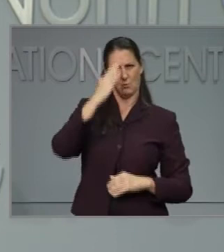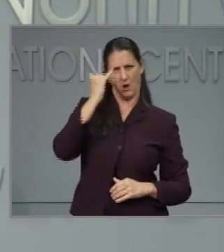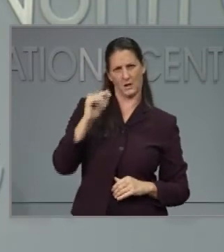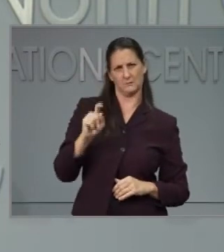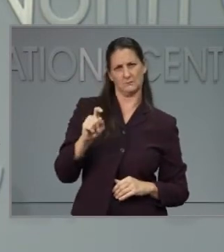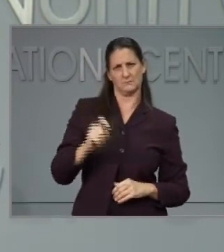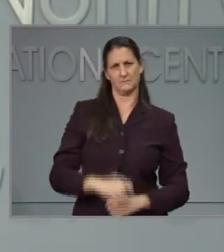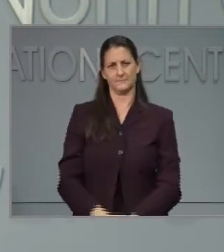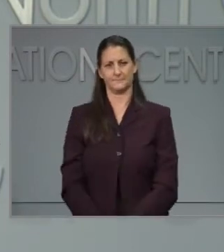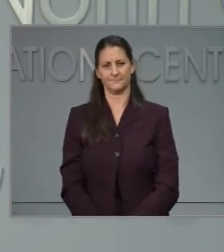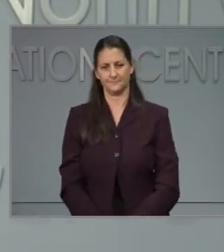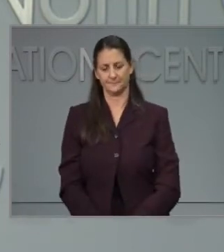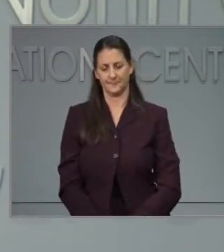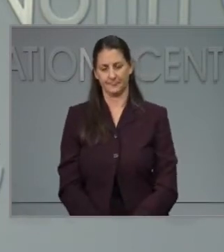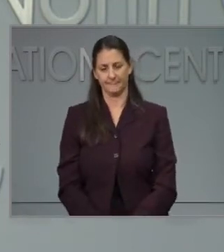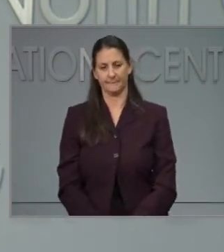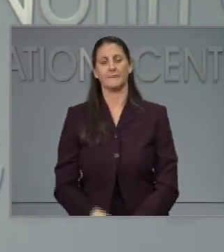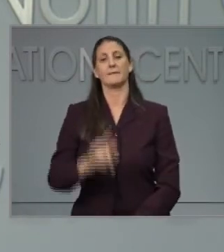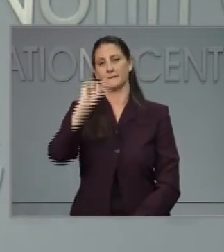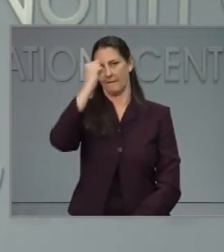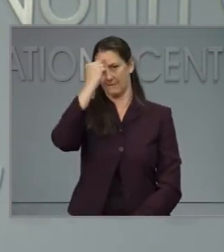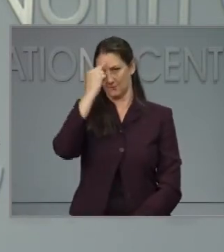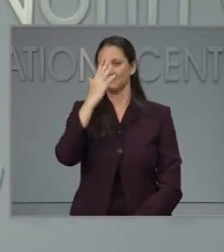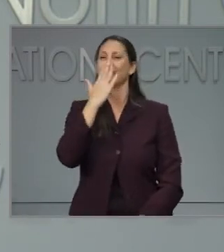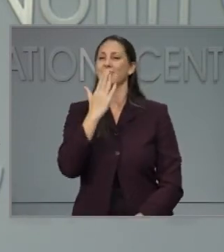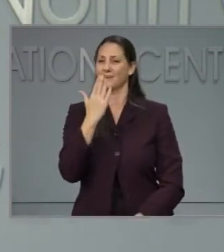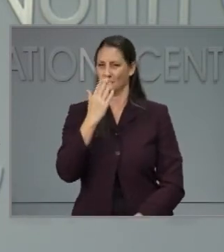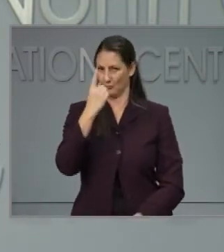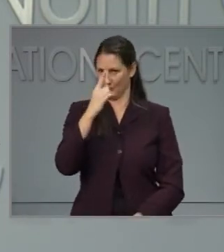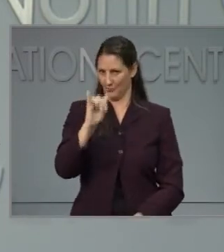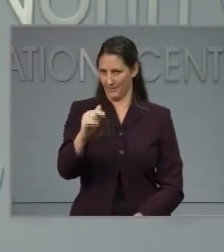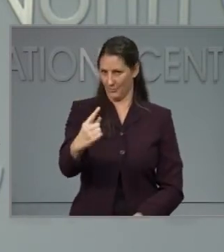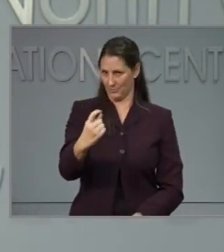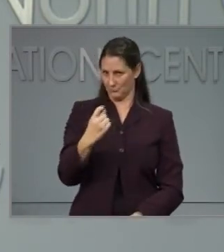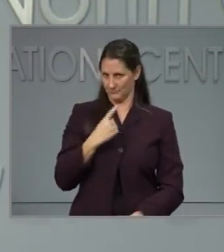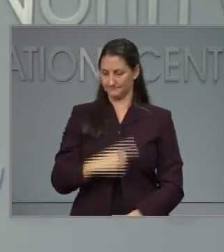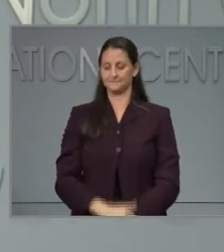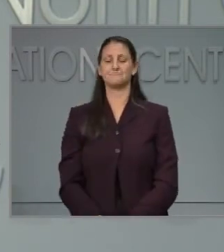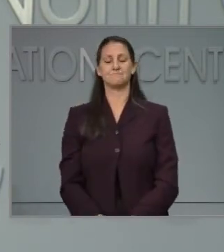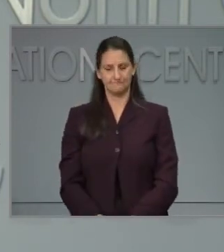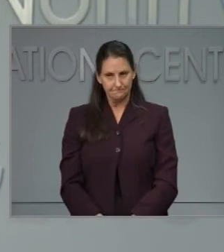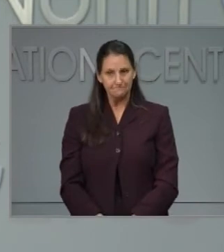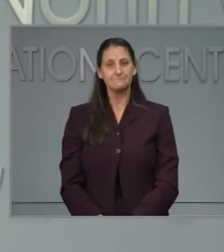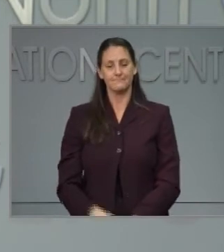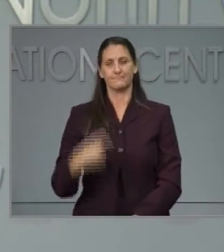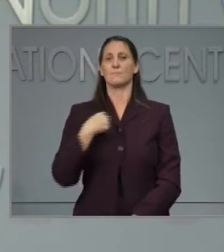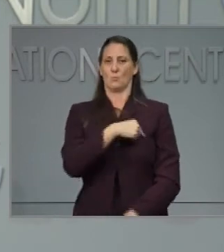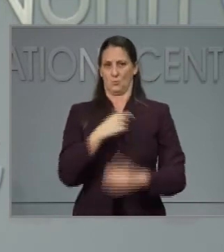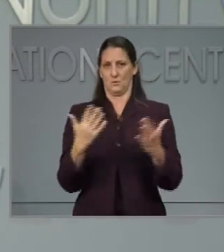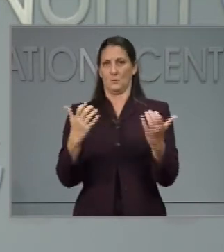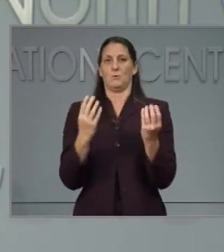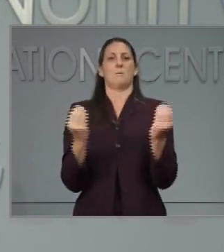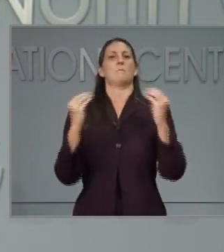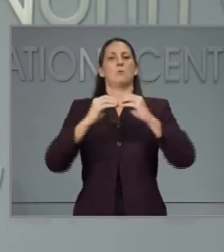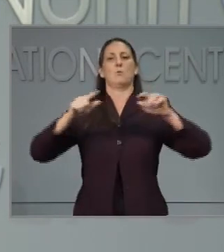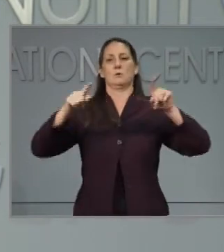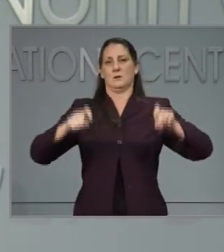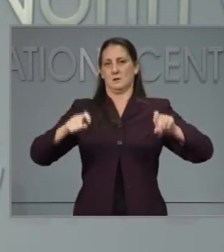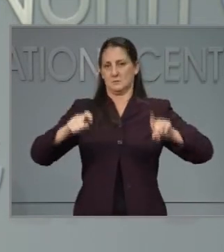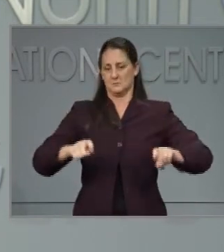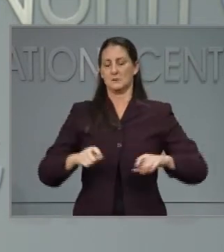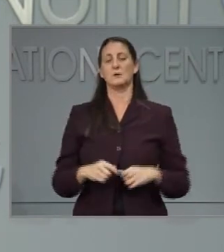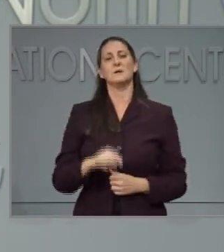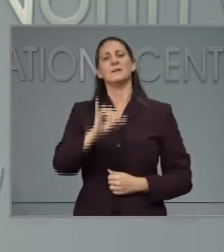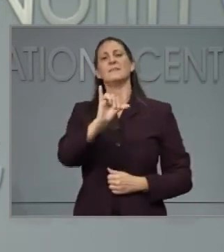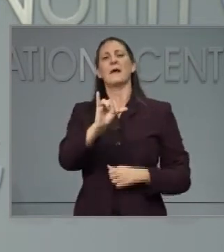question. First, we want more testing if it is affected. And these quicker tests can be used for certain